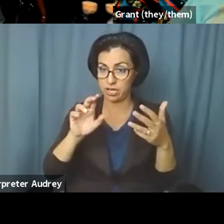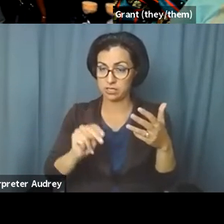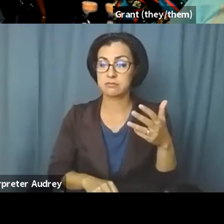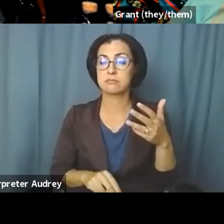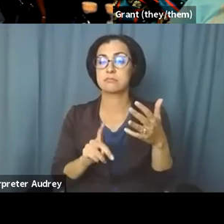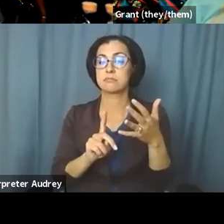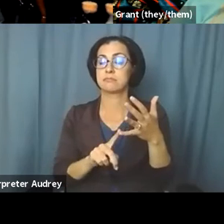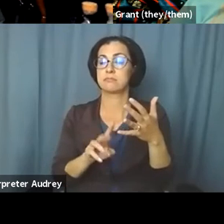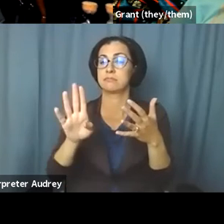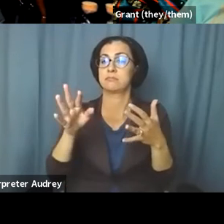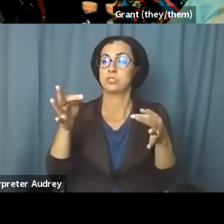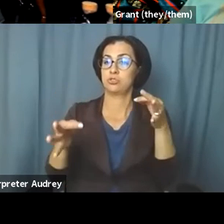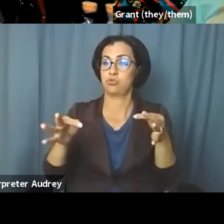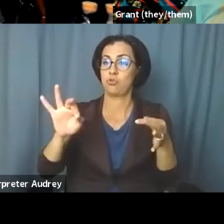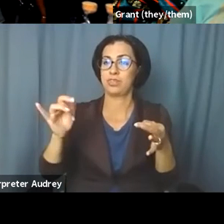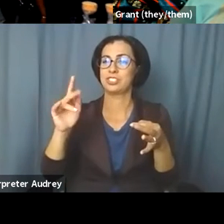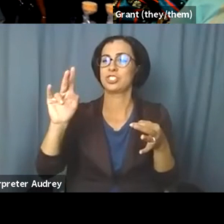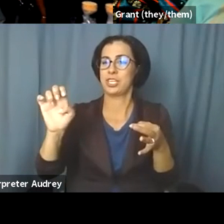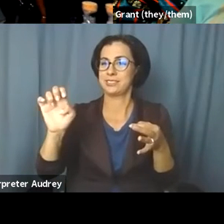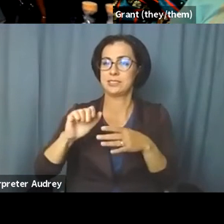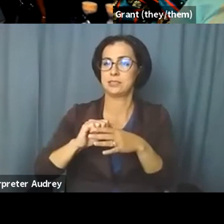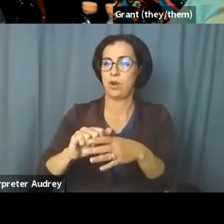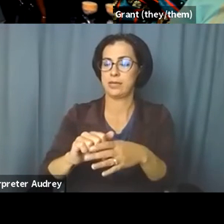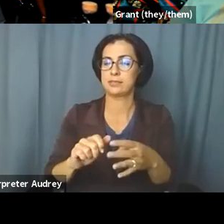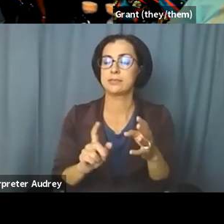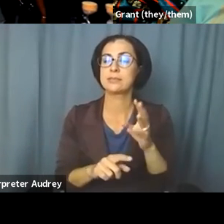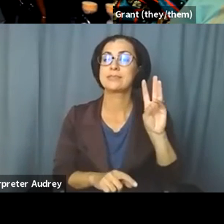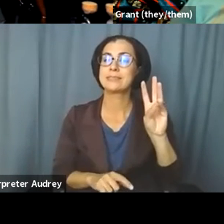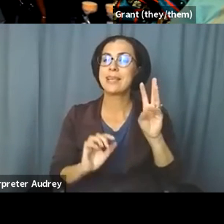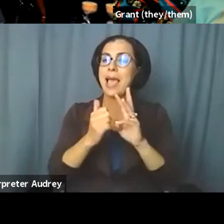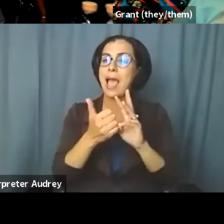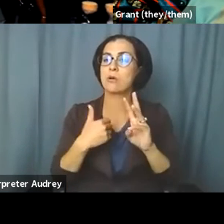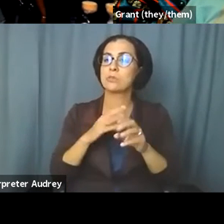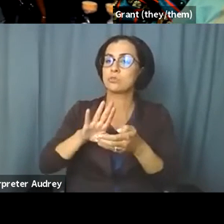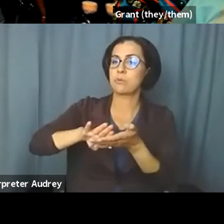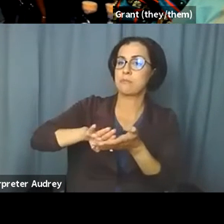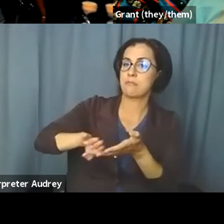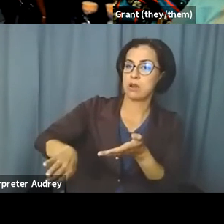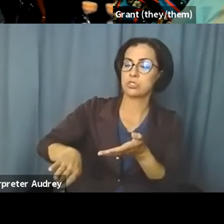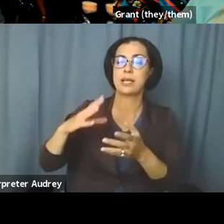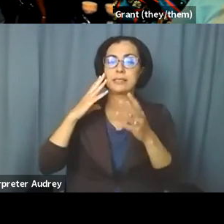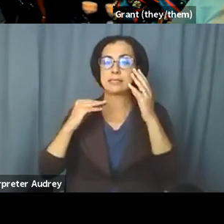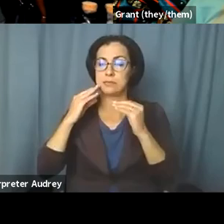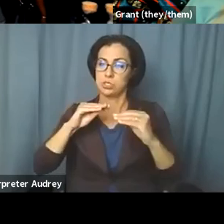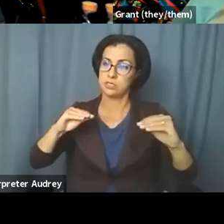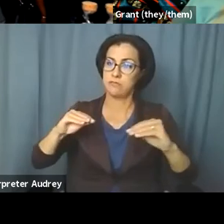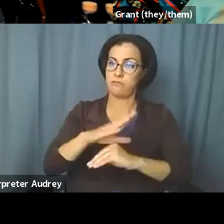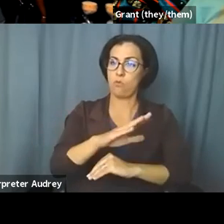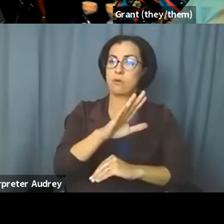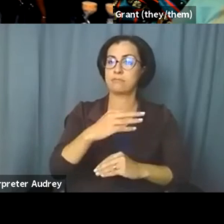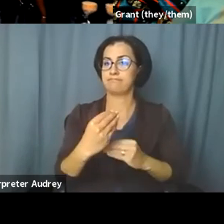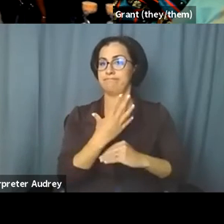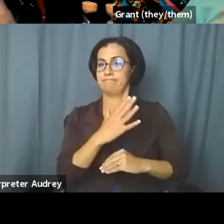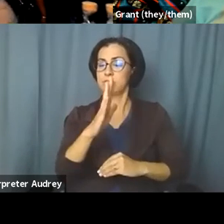What is your justice practice? How does your marginalised experience inform your expertise? And how do you want